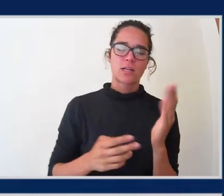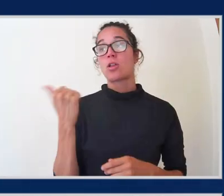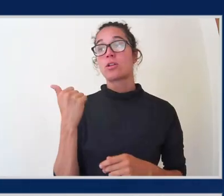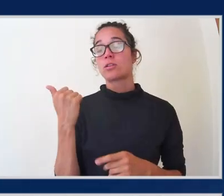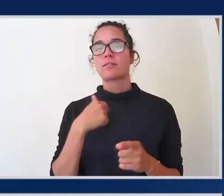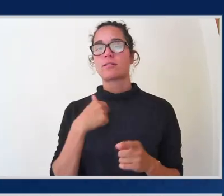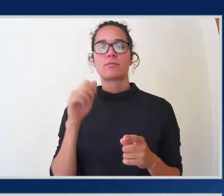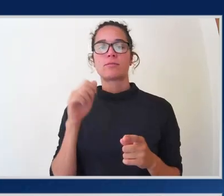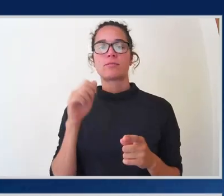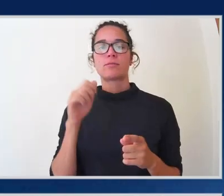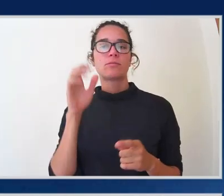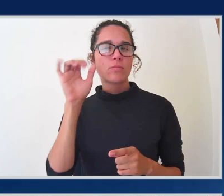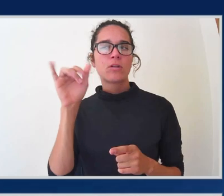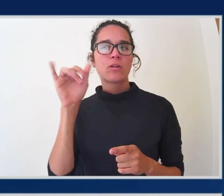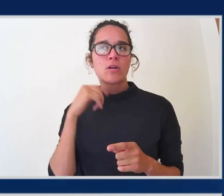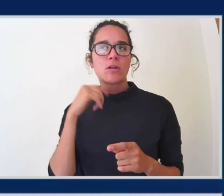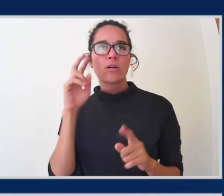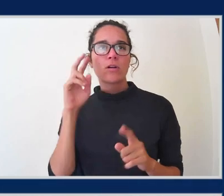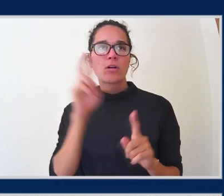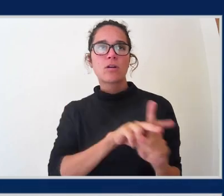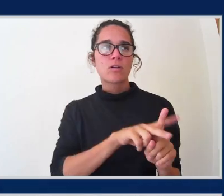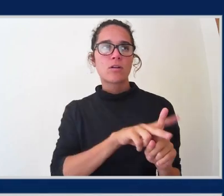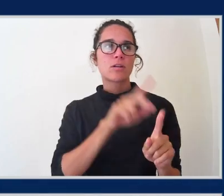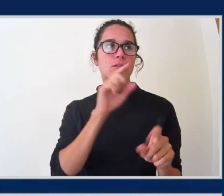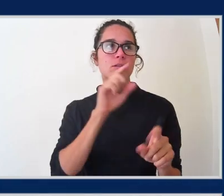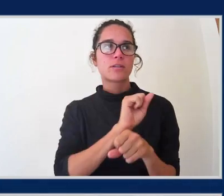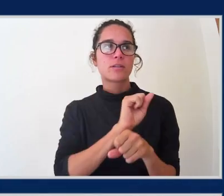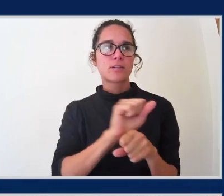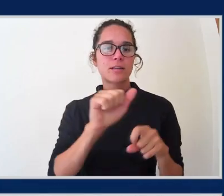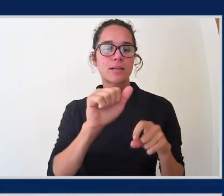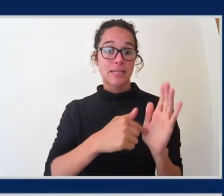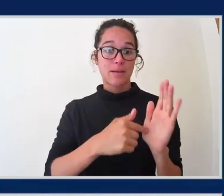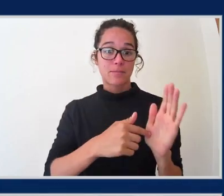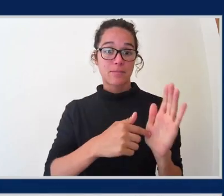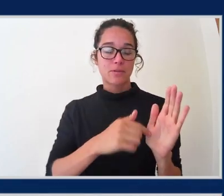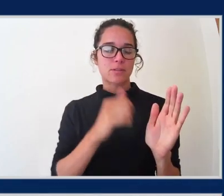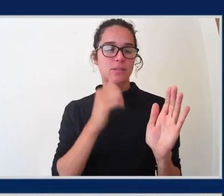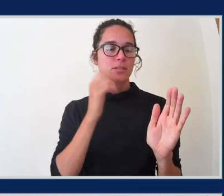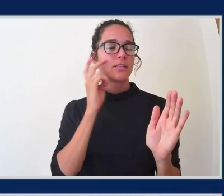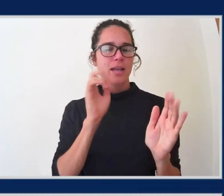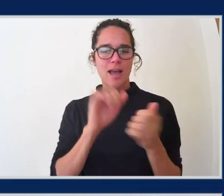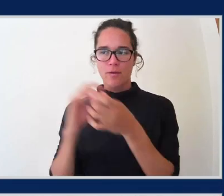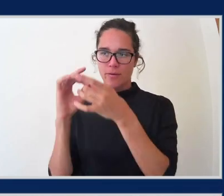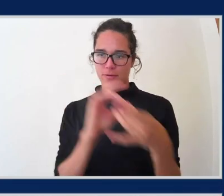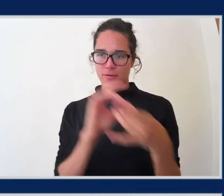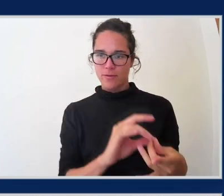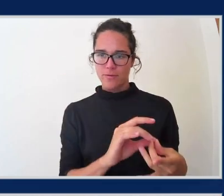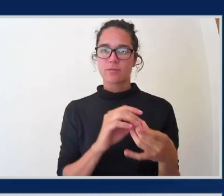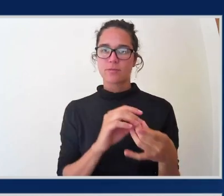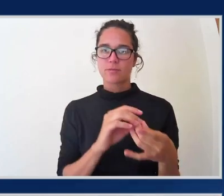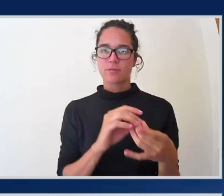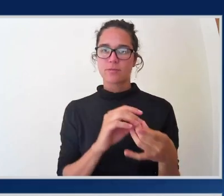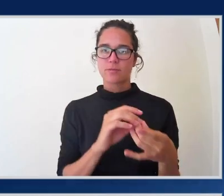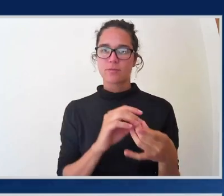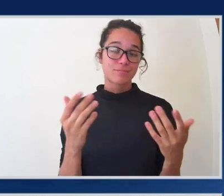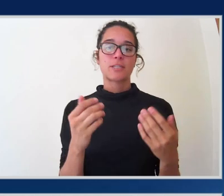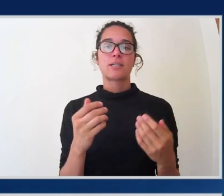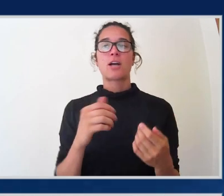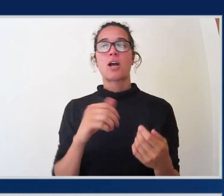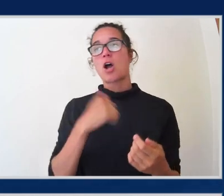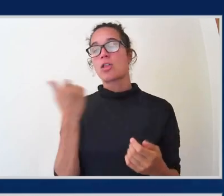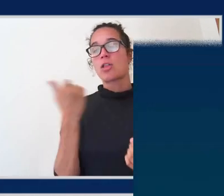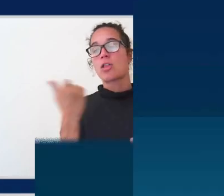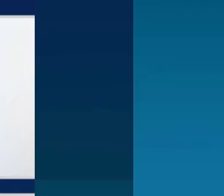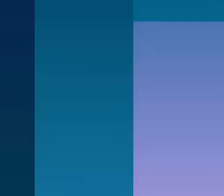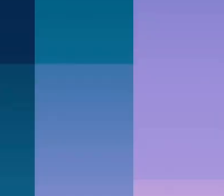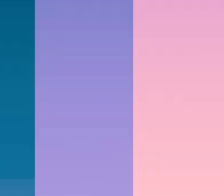tie it to the concept that's being taught. Others is just like, hey, if I can choose my own adventure. It really depends. Adventure time.